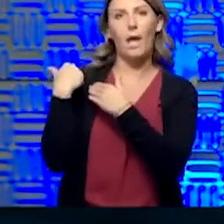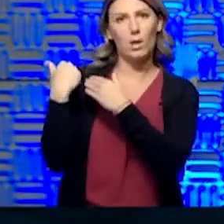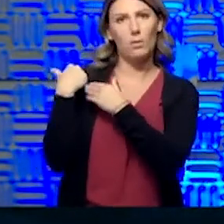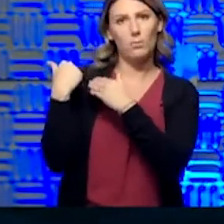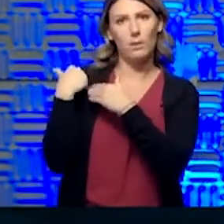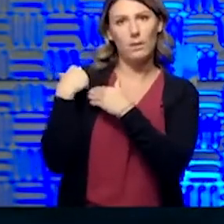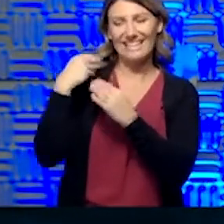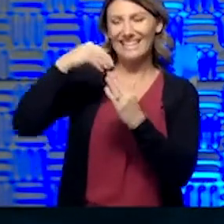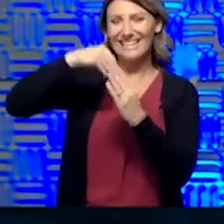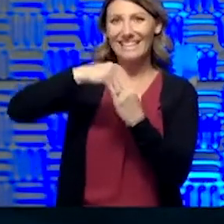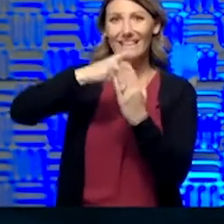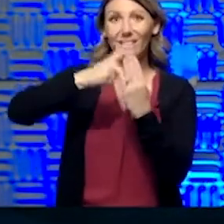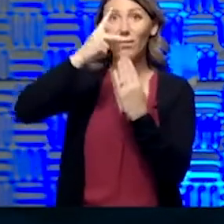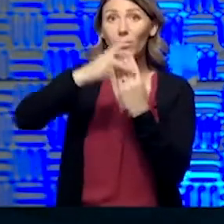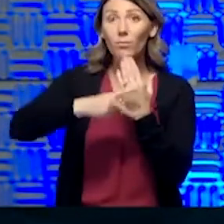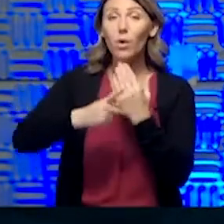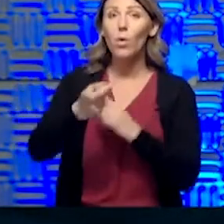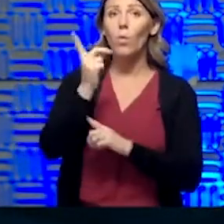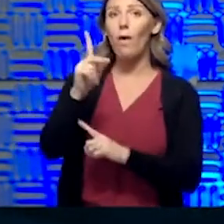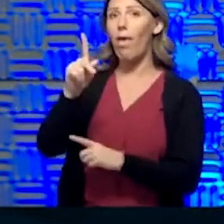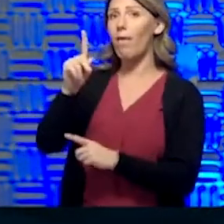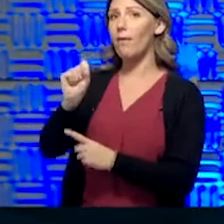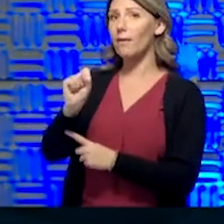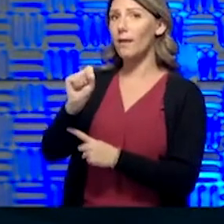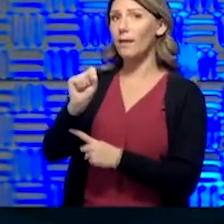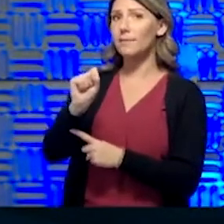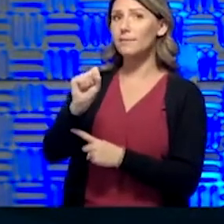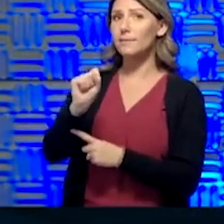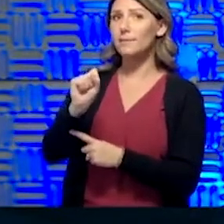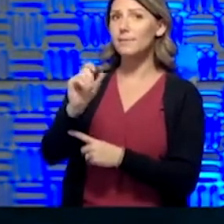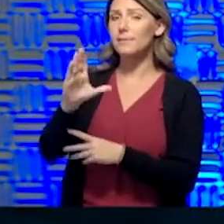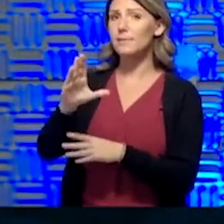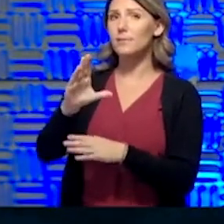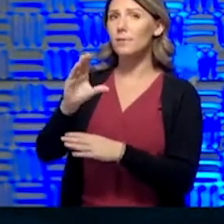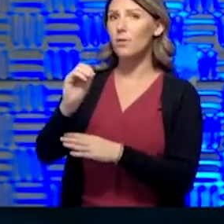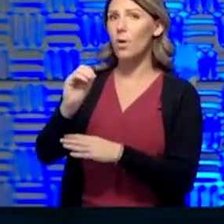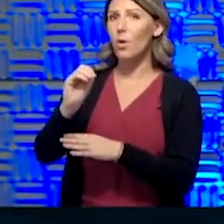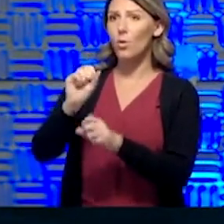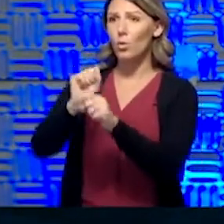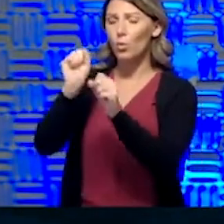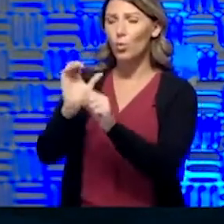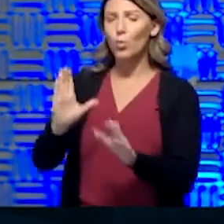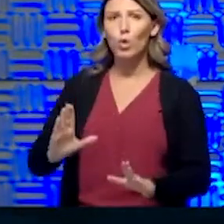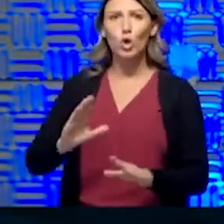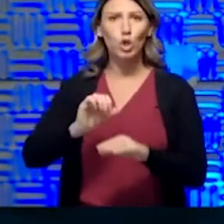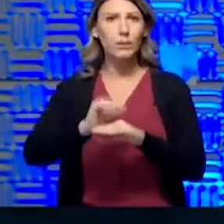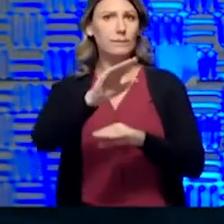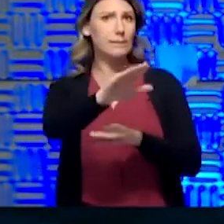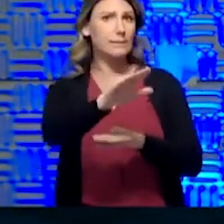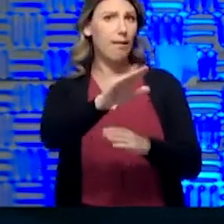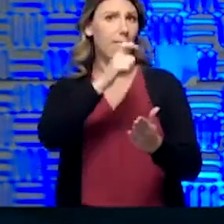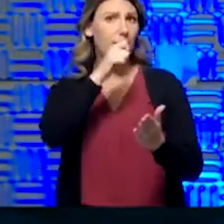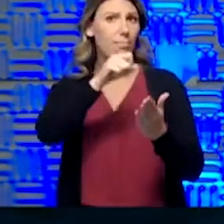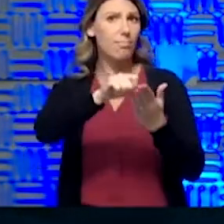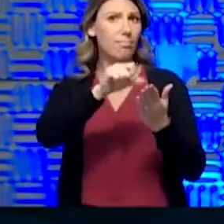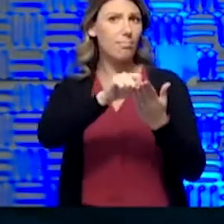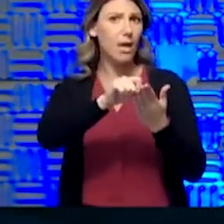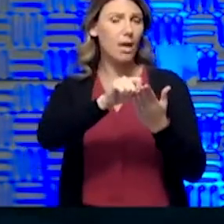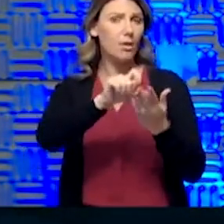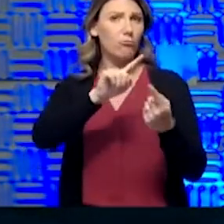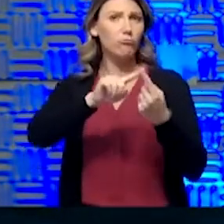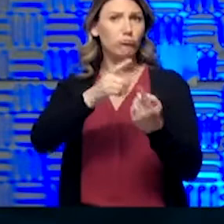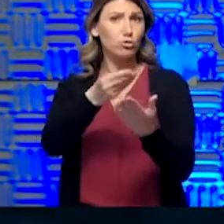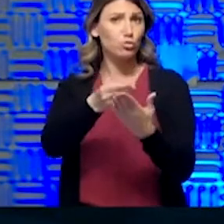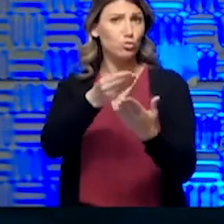the program. One of your Kansas colleagues, Sharice Davids, sent a letter to Treasury about that yesterday. As you've seen